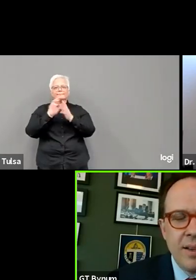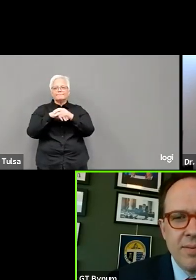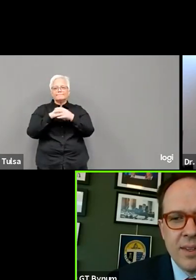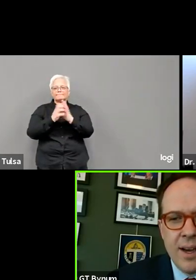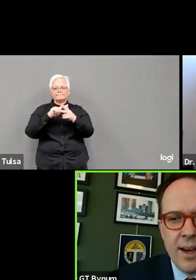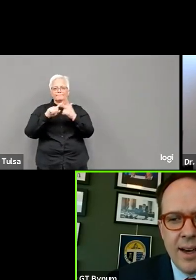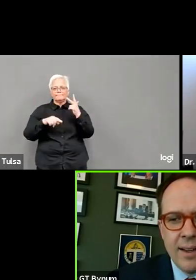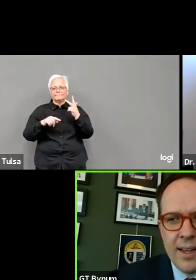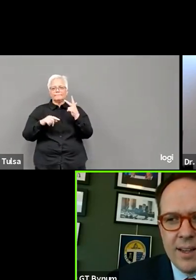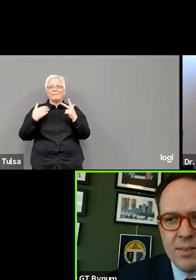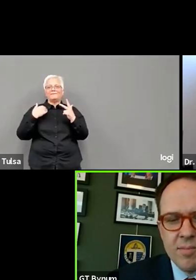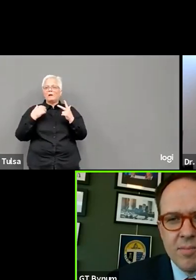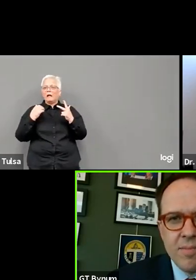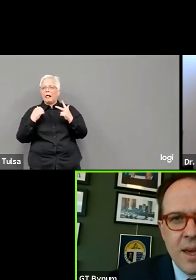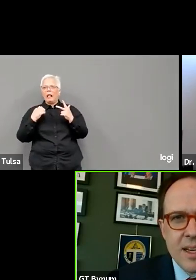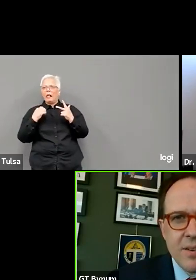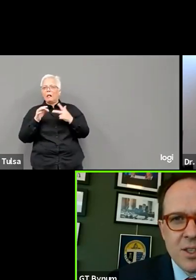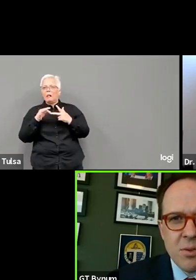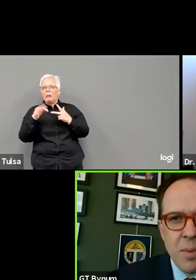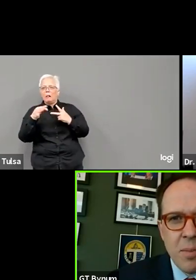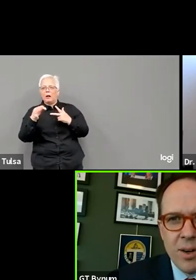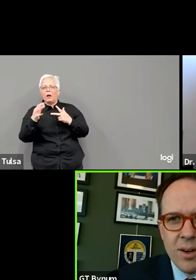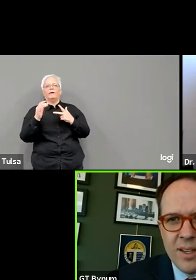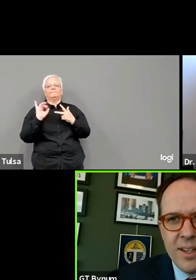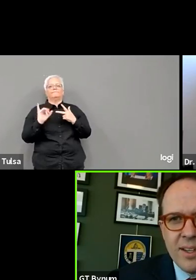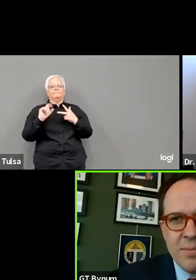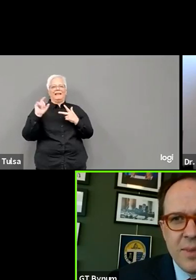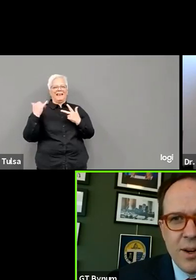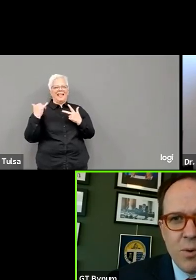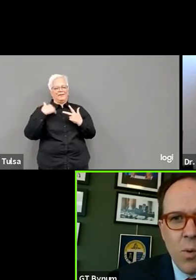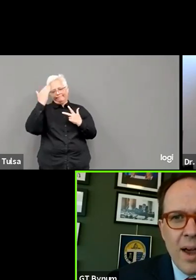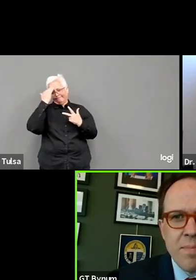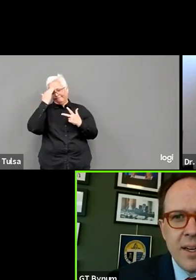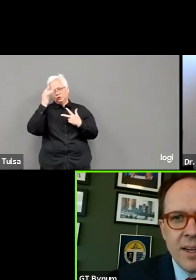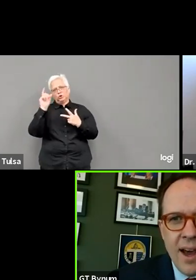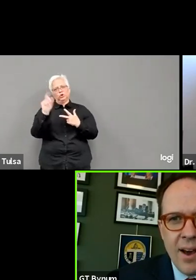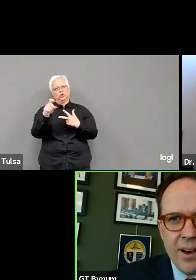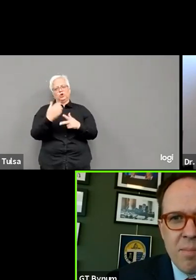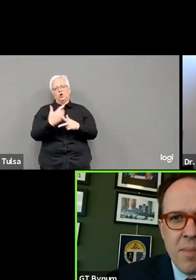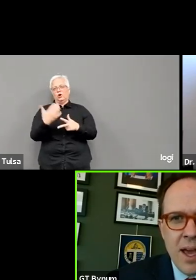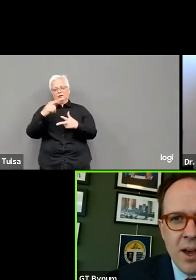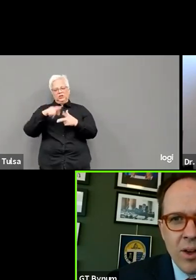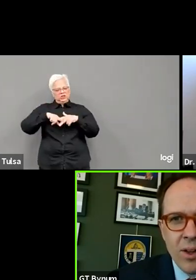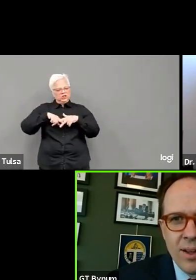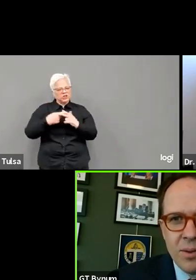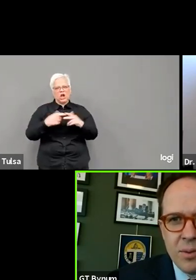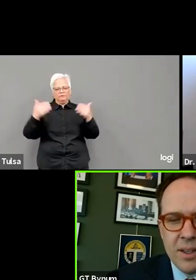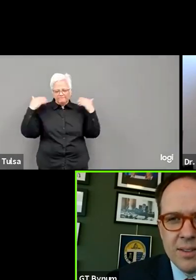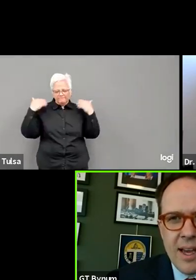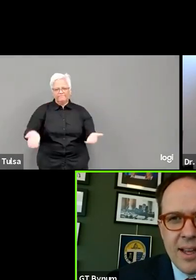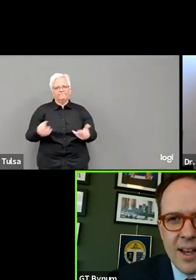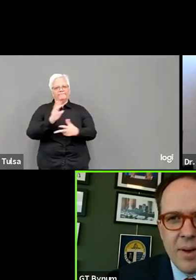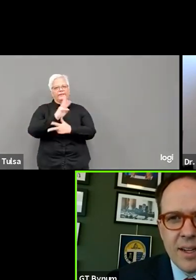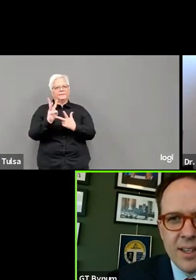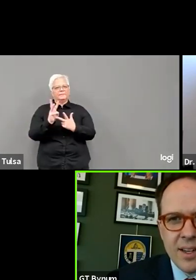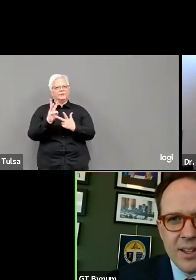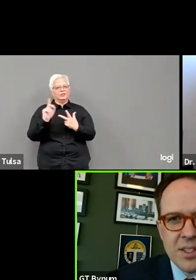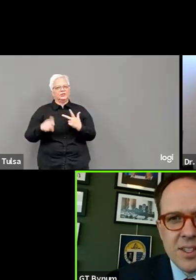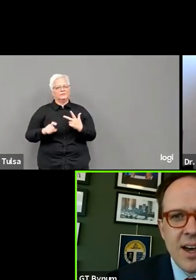But I think many of us remember, you know, wiping down our mail with